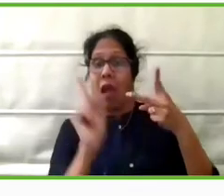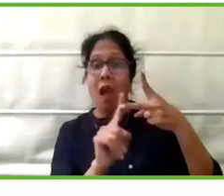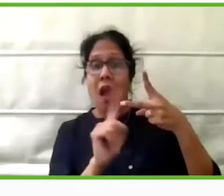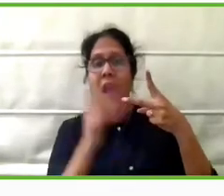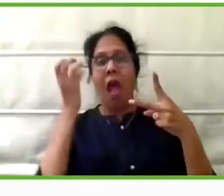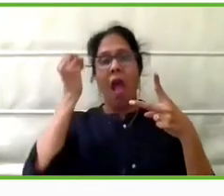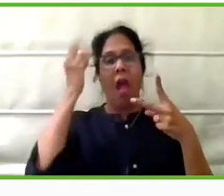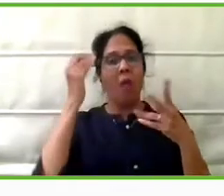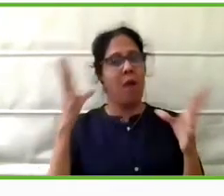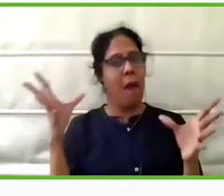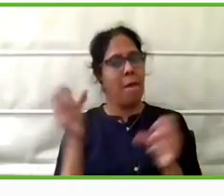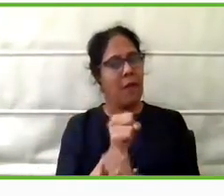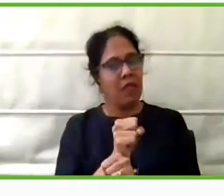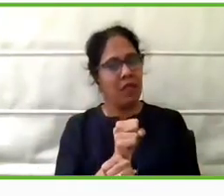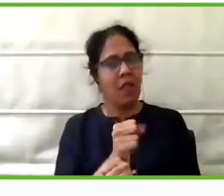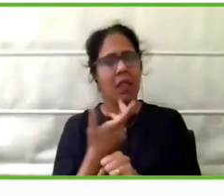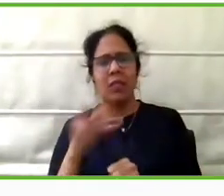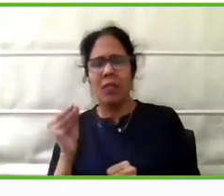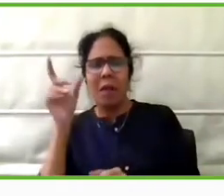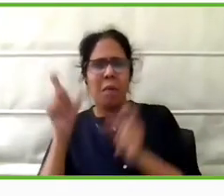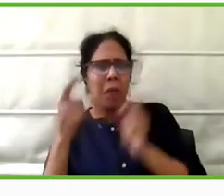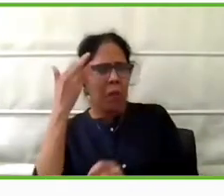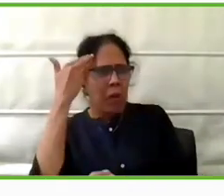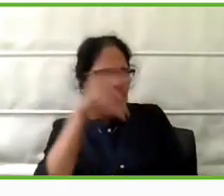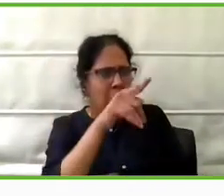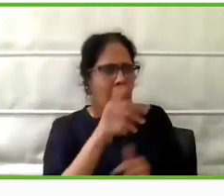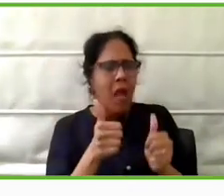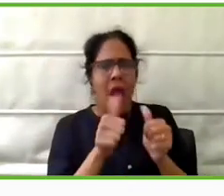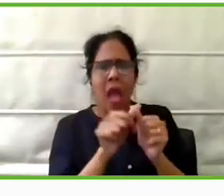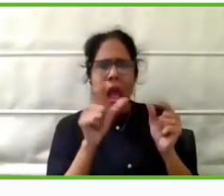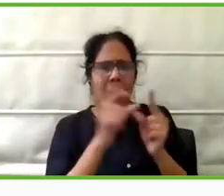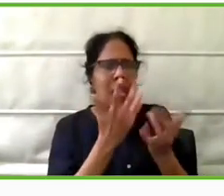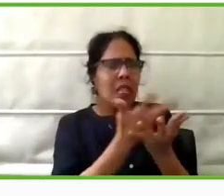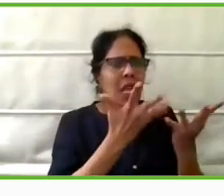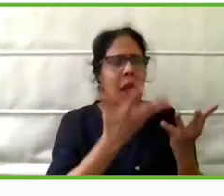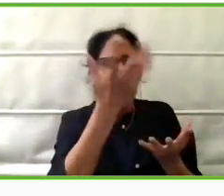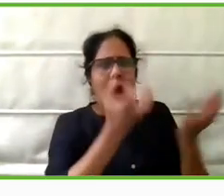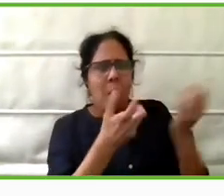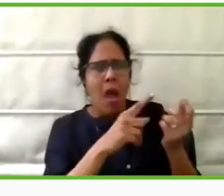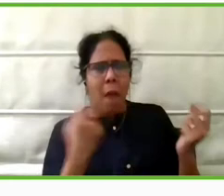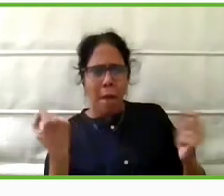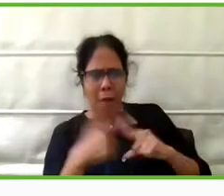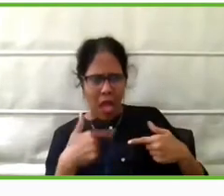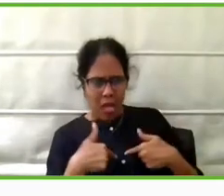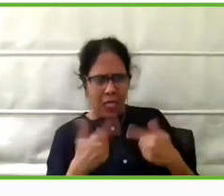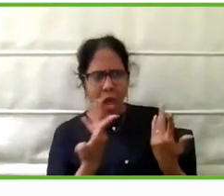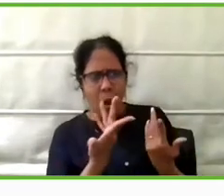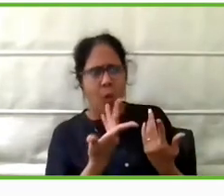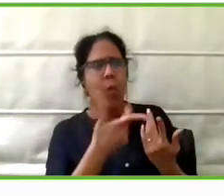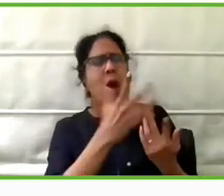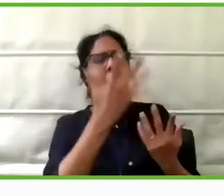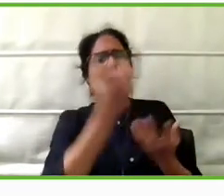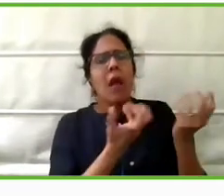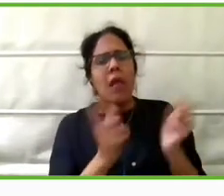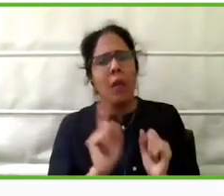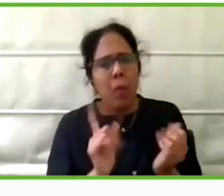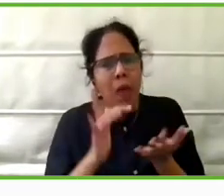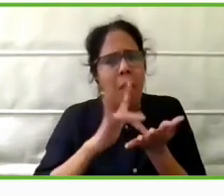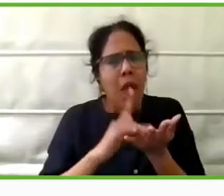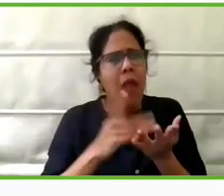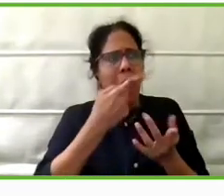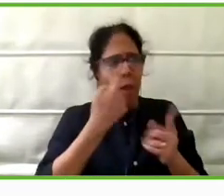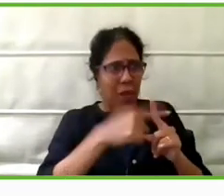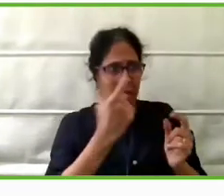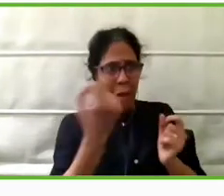Many people don't know what is the right kind of assistive device for them, how to get it fit properly